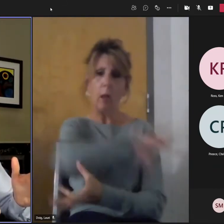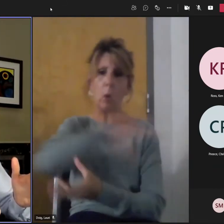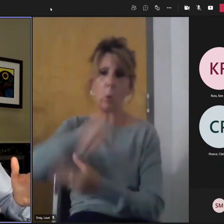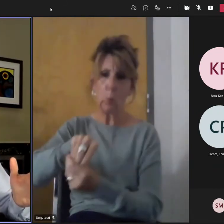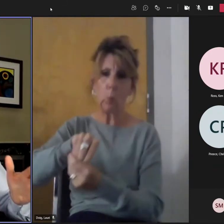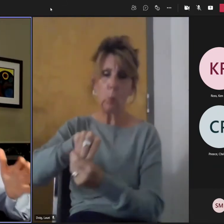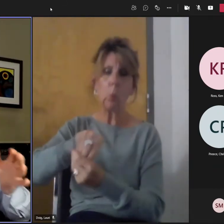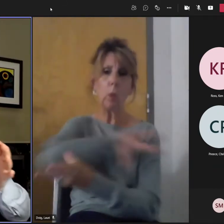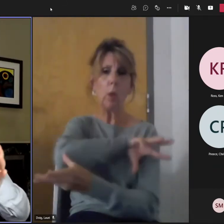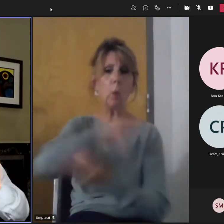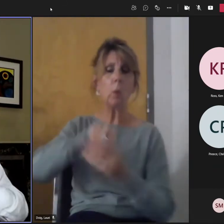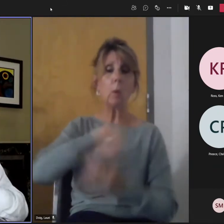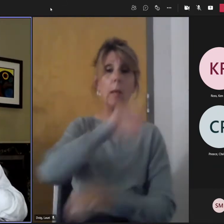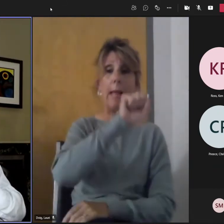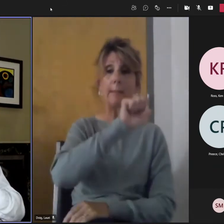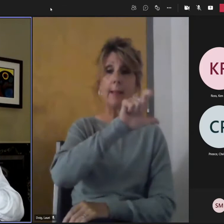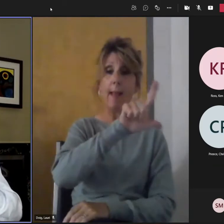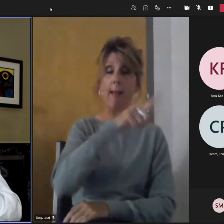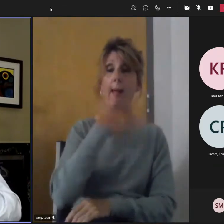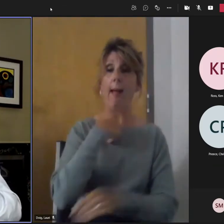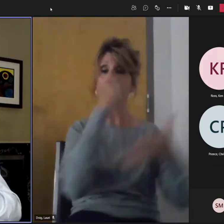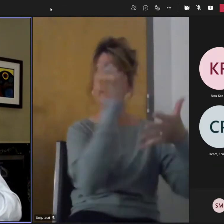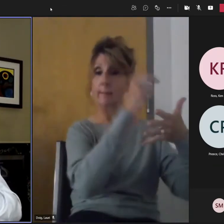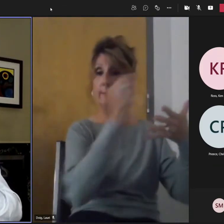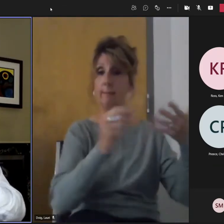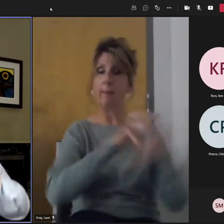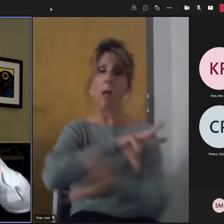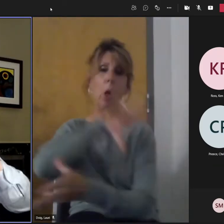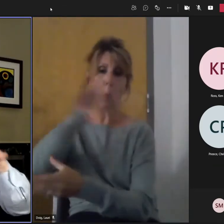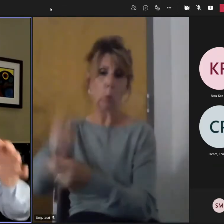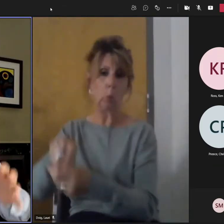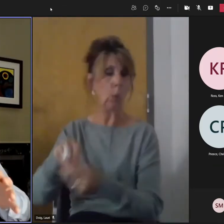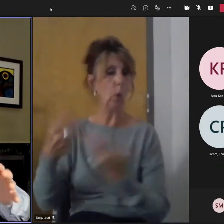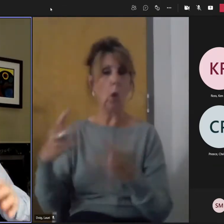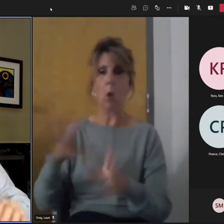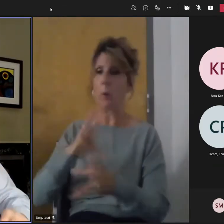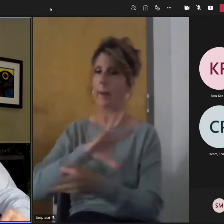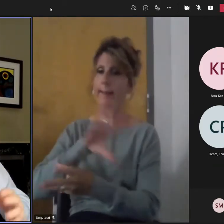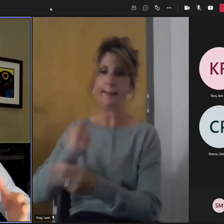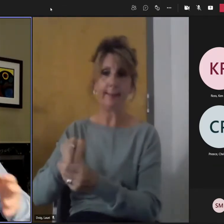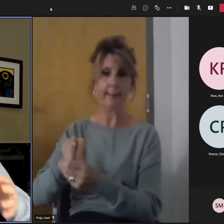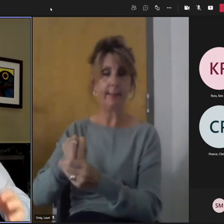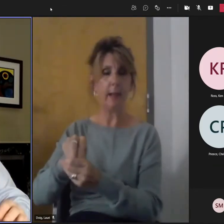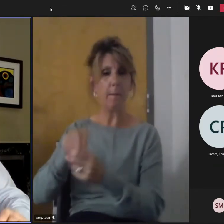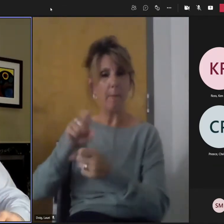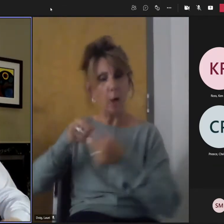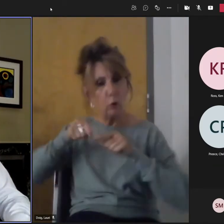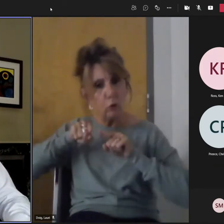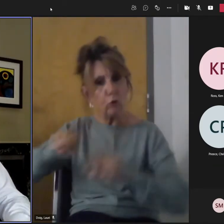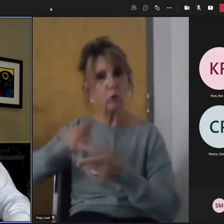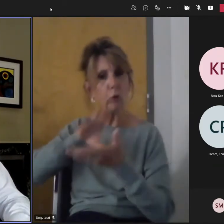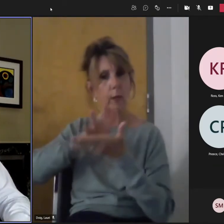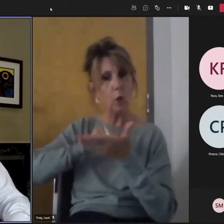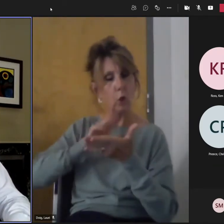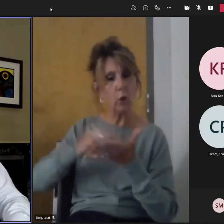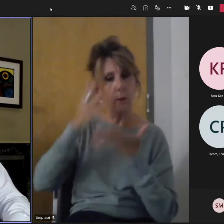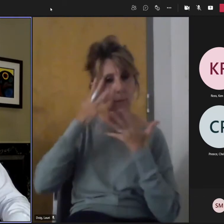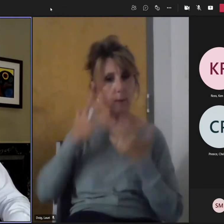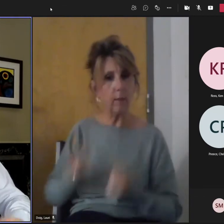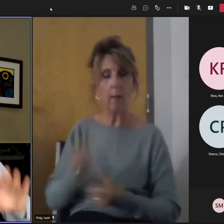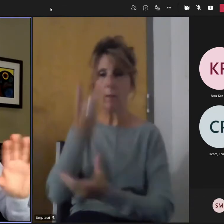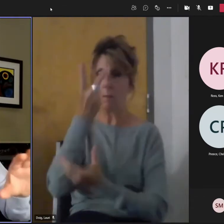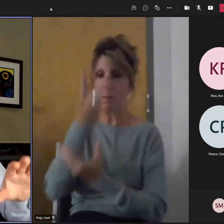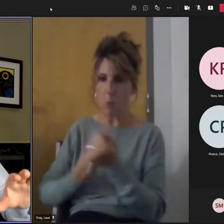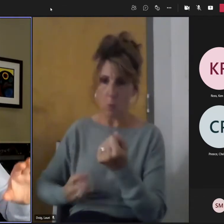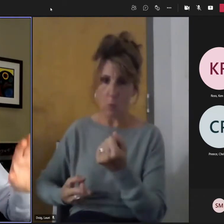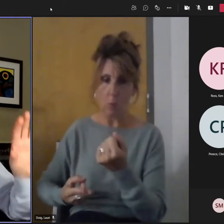the specifics, and they were there in more than one place usually, and they were embedded in the learning and the well-being. So that's the way to do it.